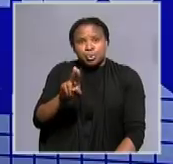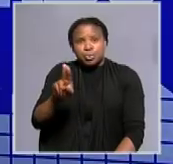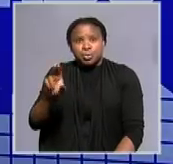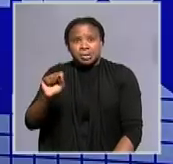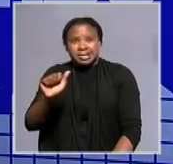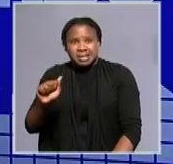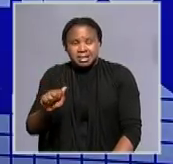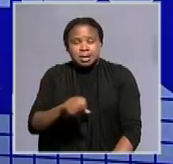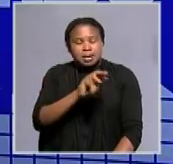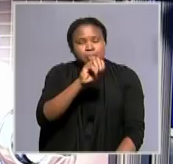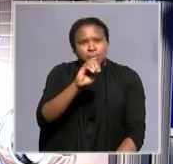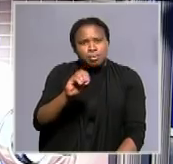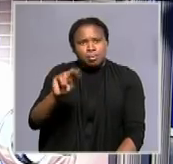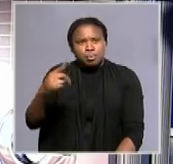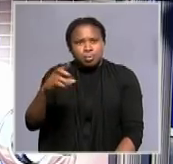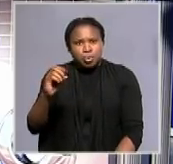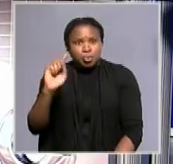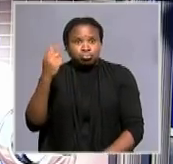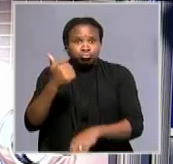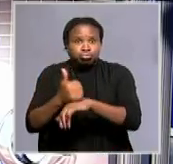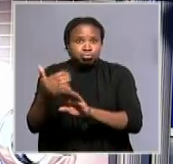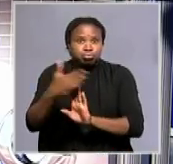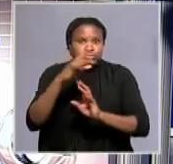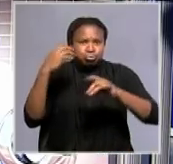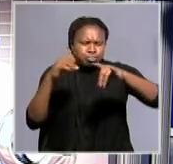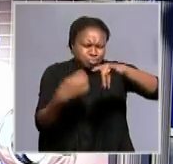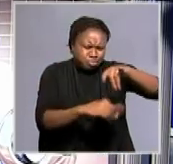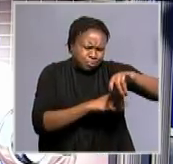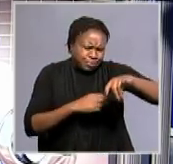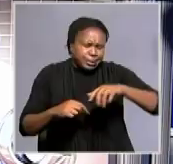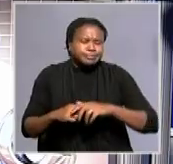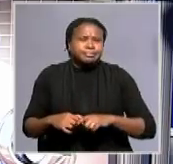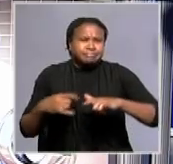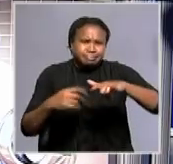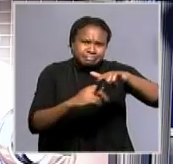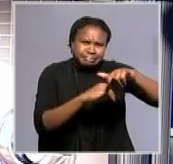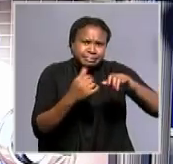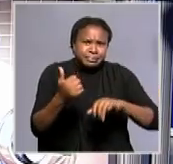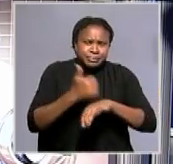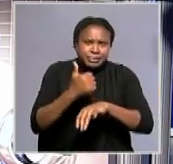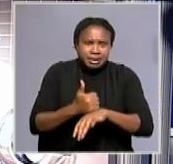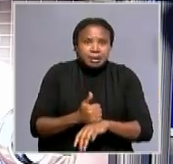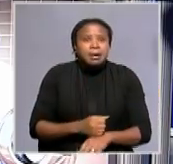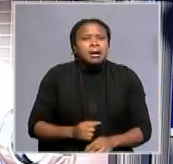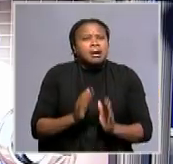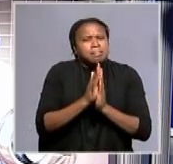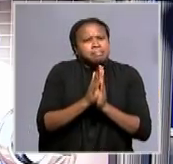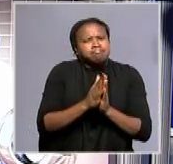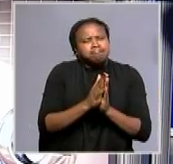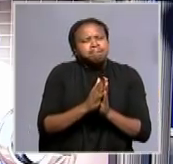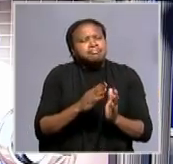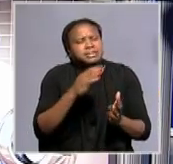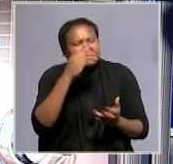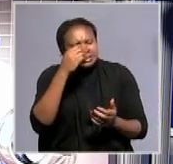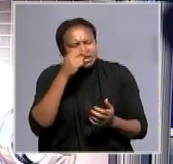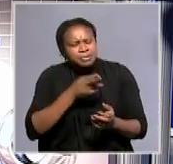of that raid. Good evening and welcome. Good evening. Can you first tell us what do you remember most about